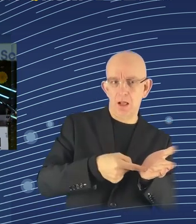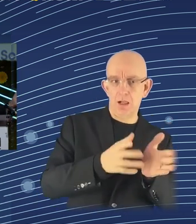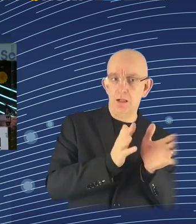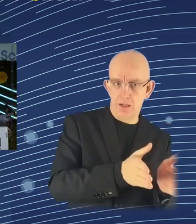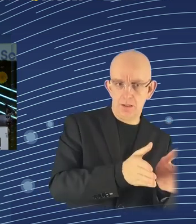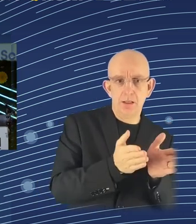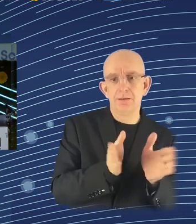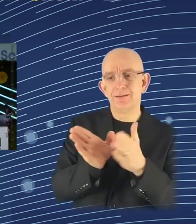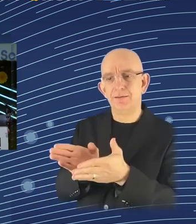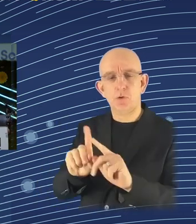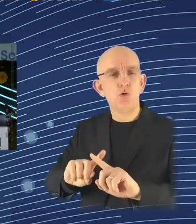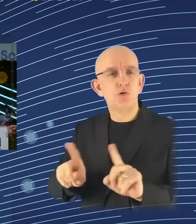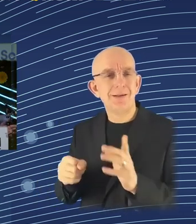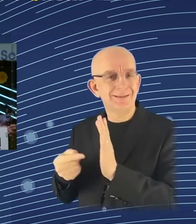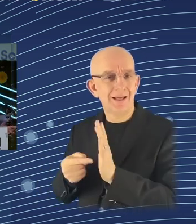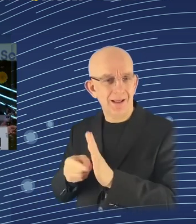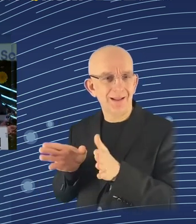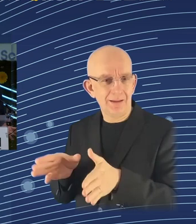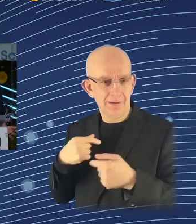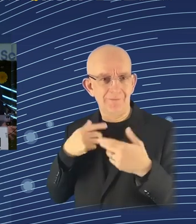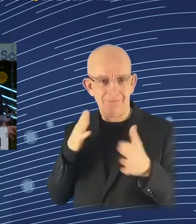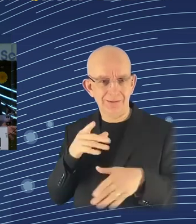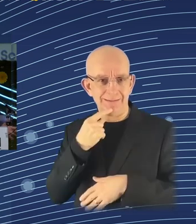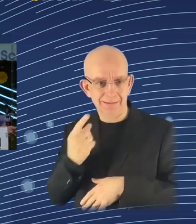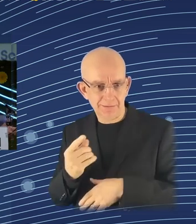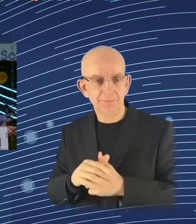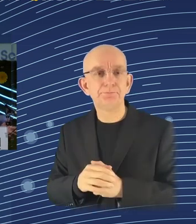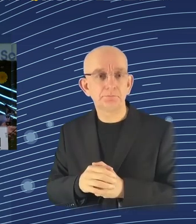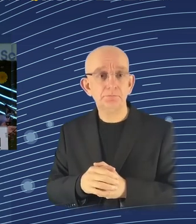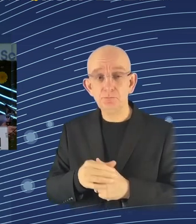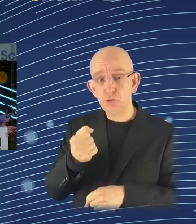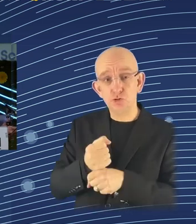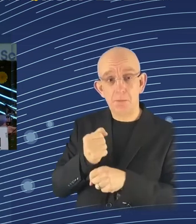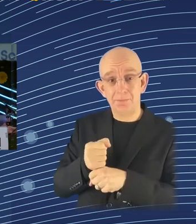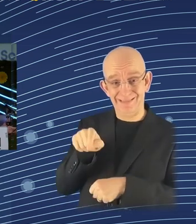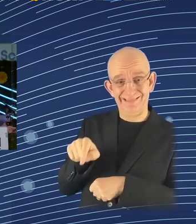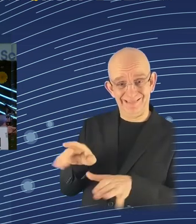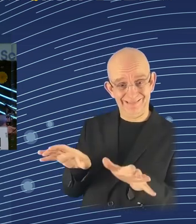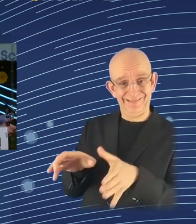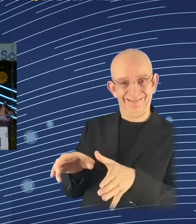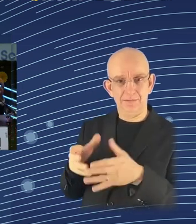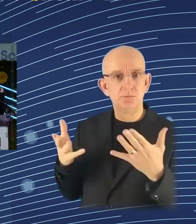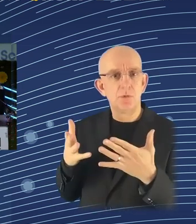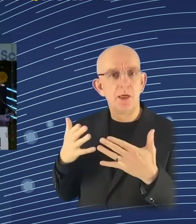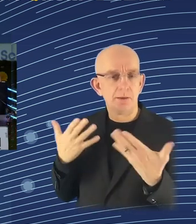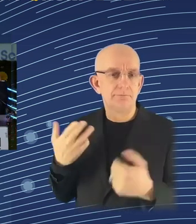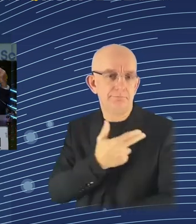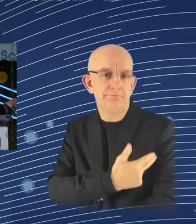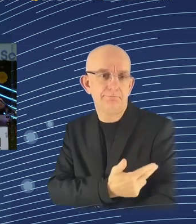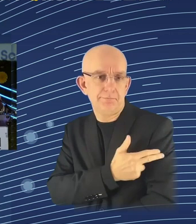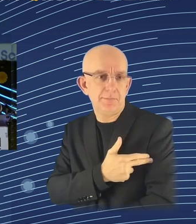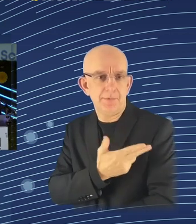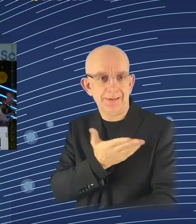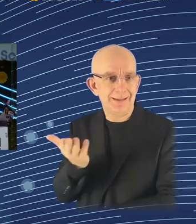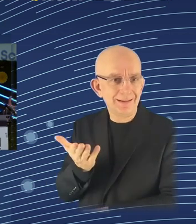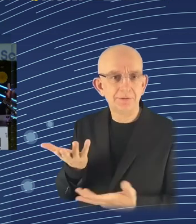second category will be in the health sector, in hospitality. They will be creating most jobs. The challenge is how do we make